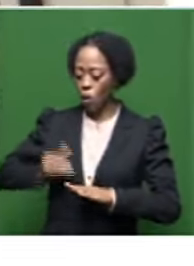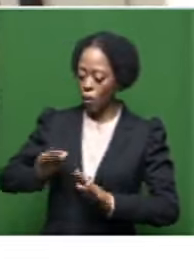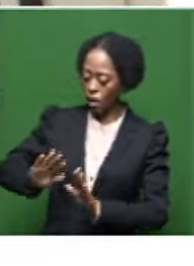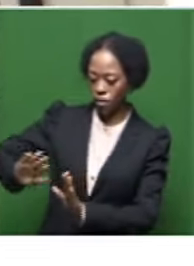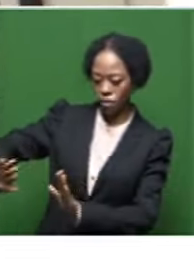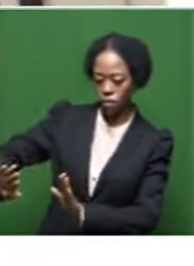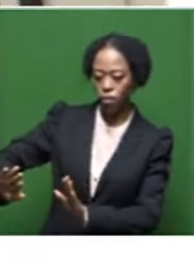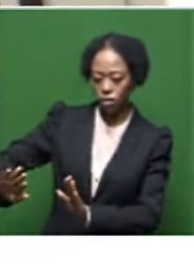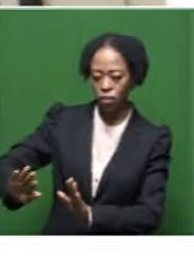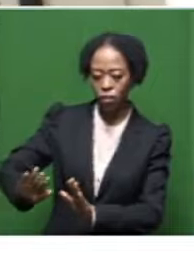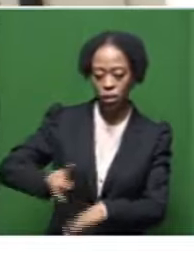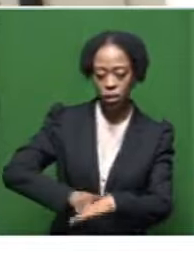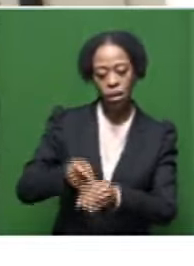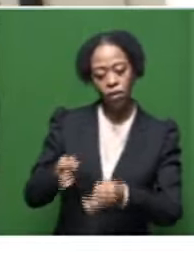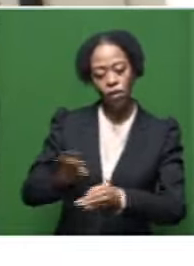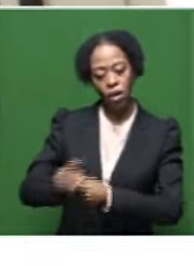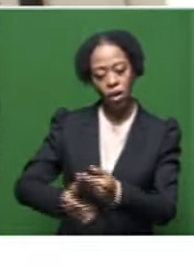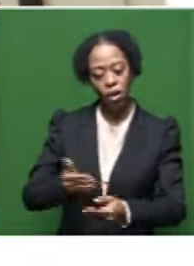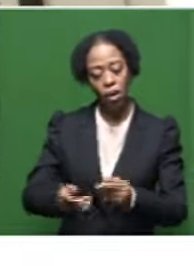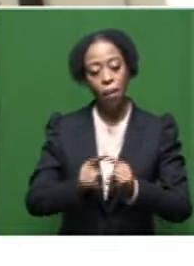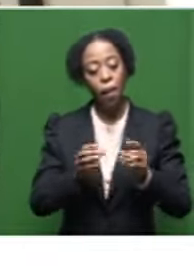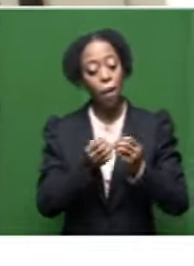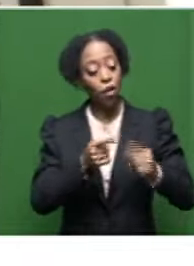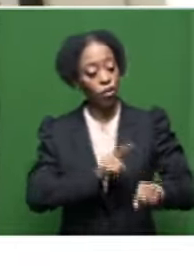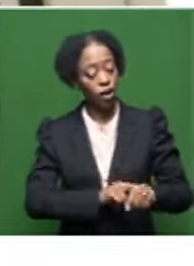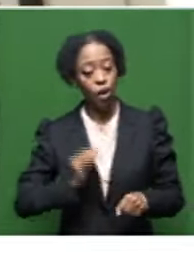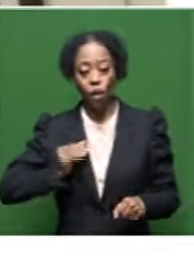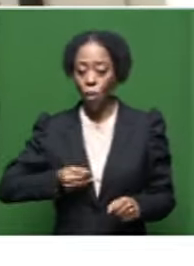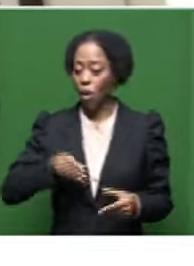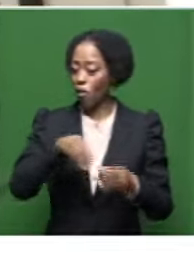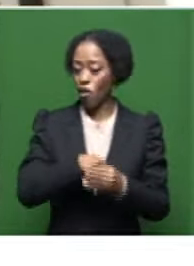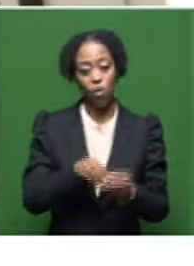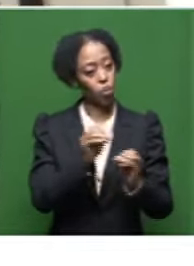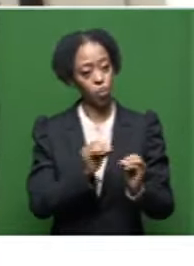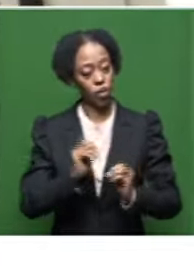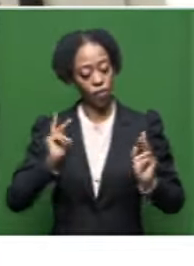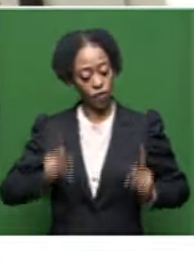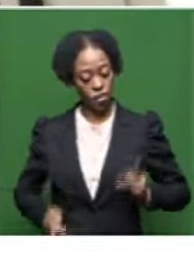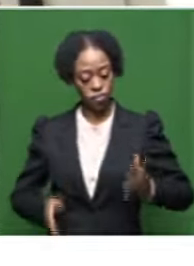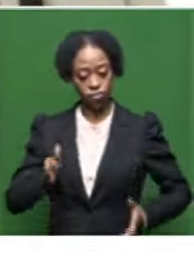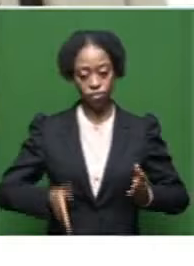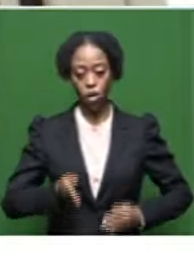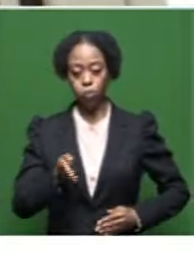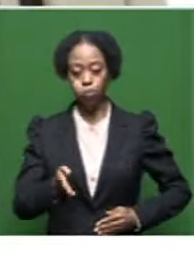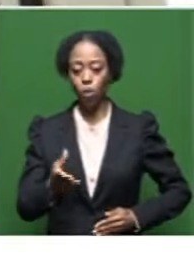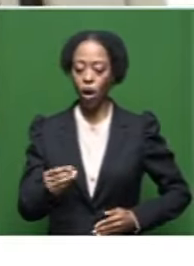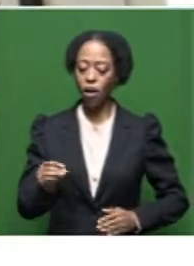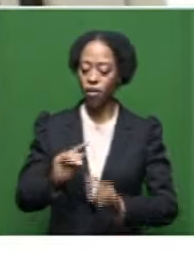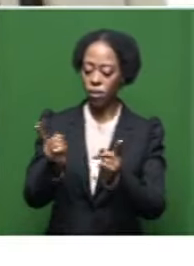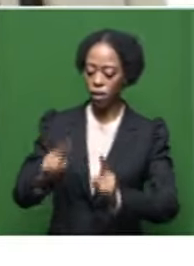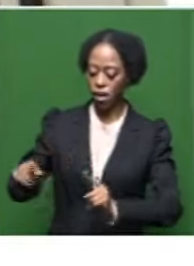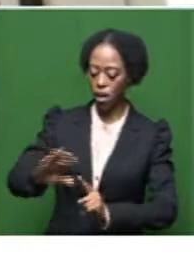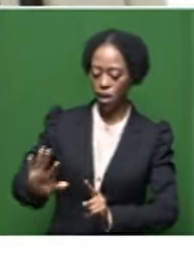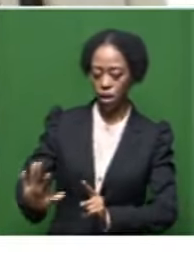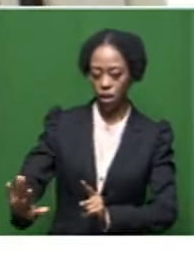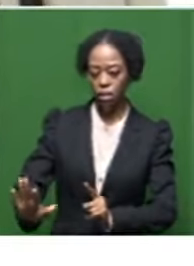women during the funeral process. But many times the women don't participate, don't physically go to the gravesite or there's a designated area for them.